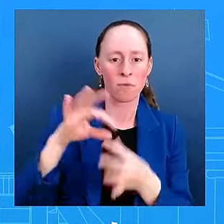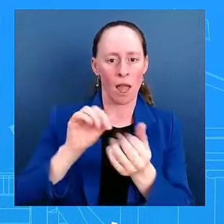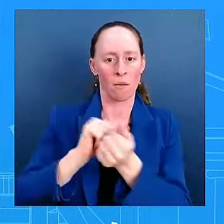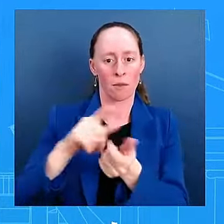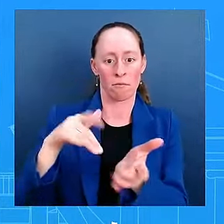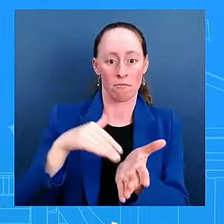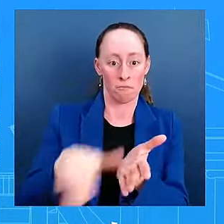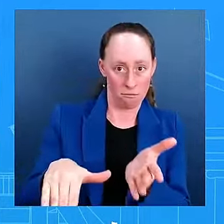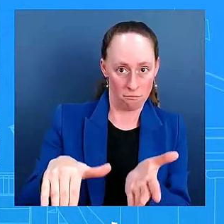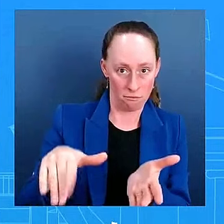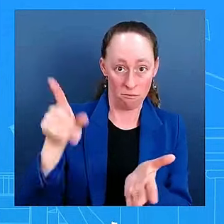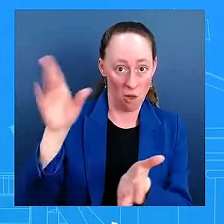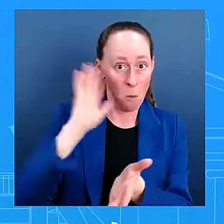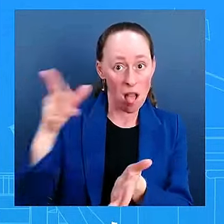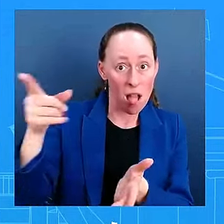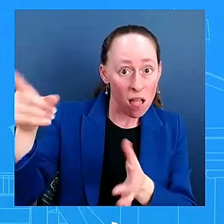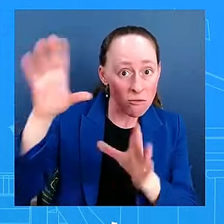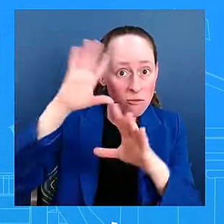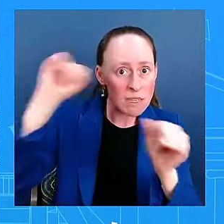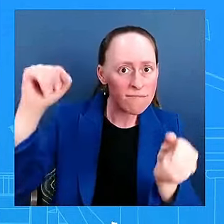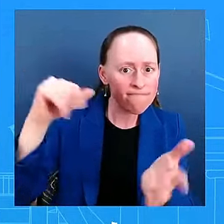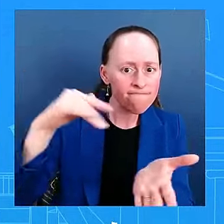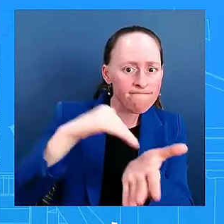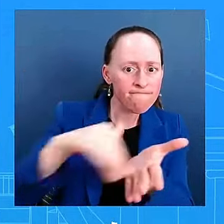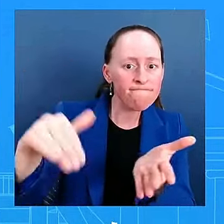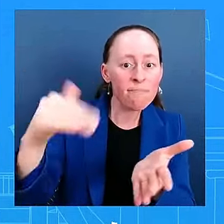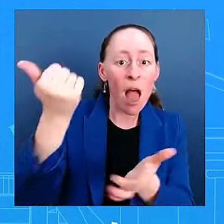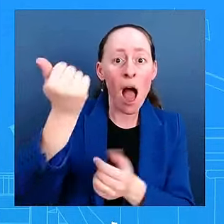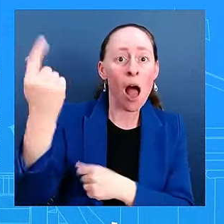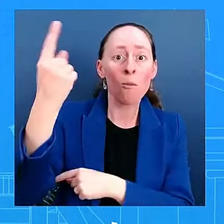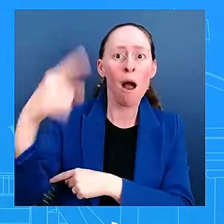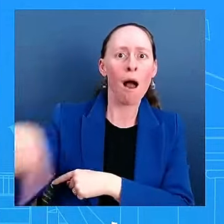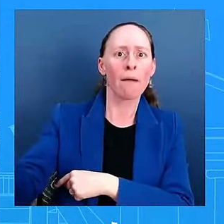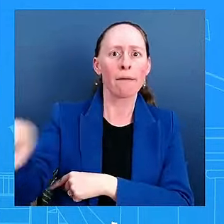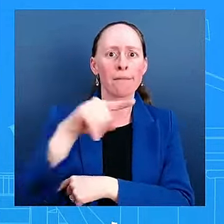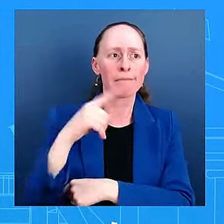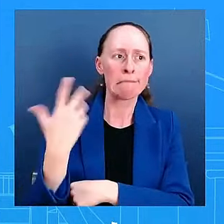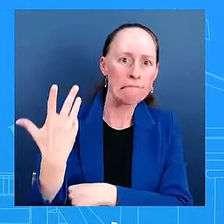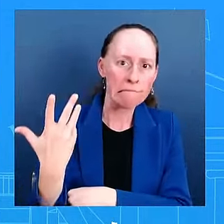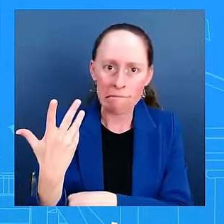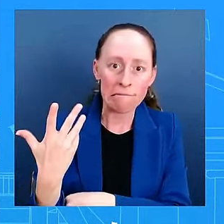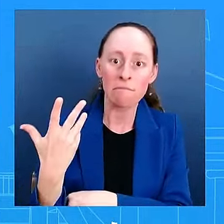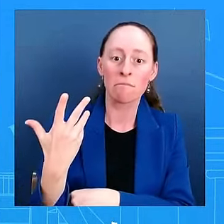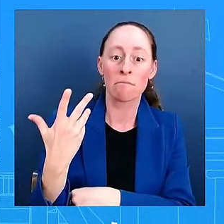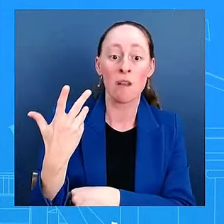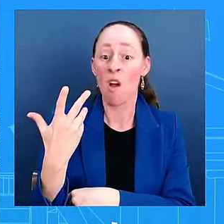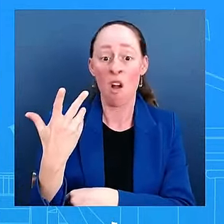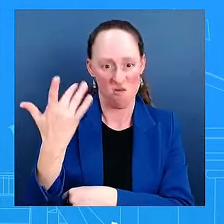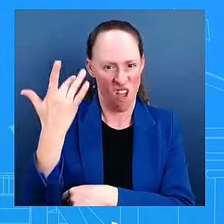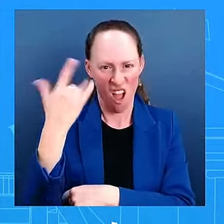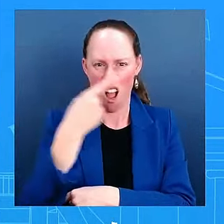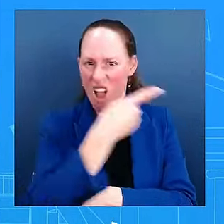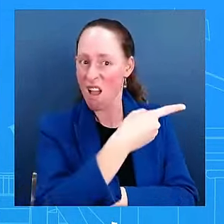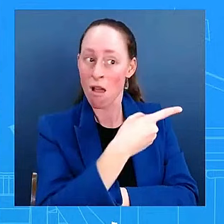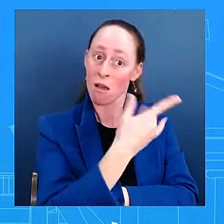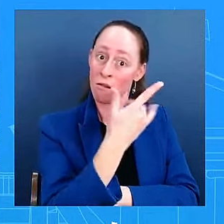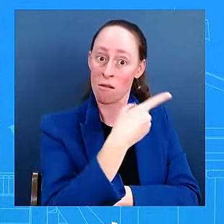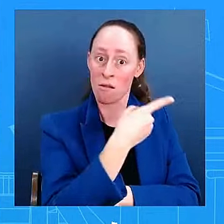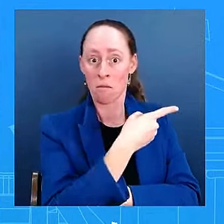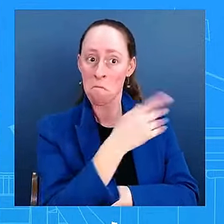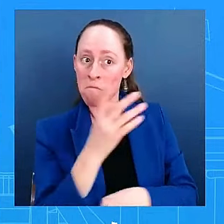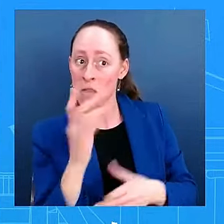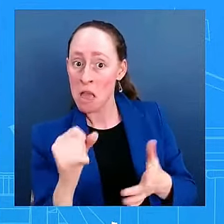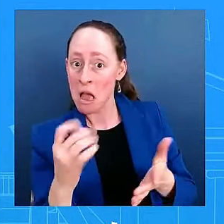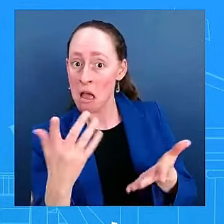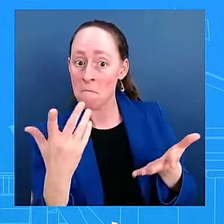officials or people that Trump has threatened with any sort of legal actions? He's got 74 days, as you mentioned. Yeah,